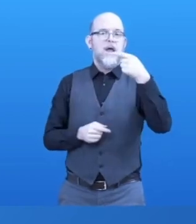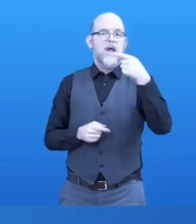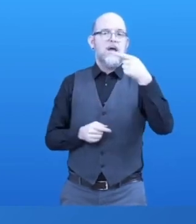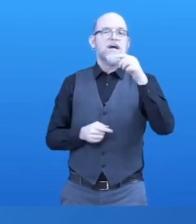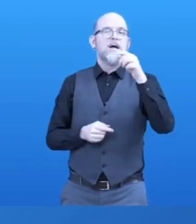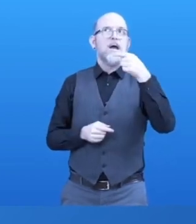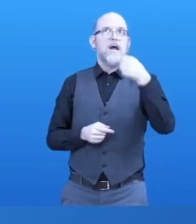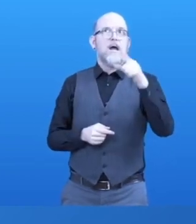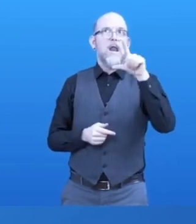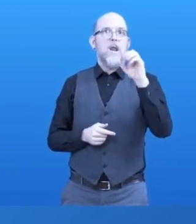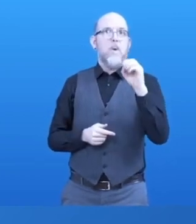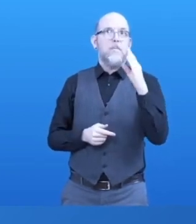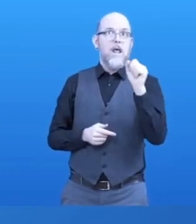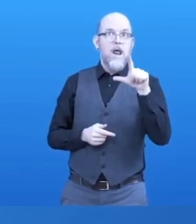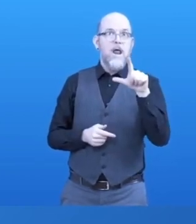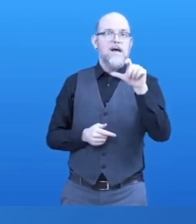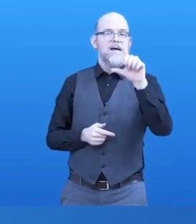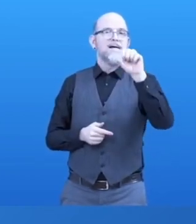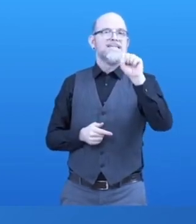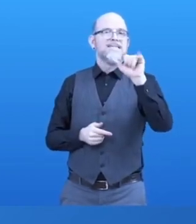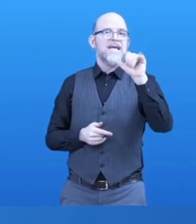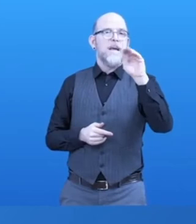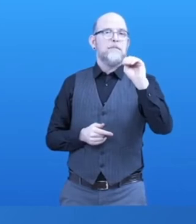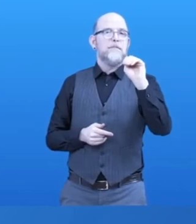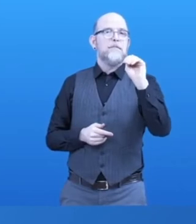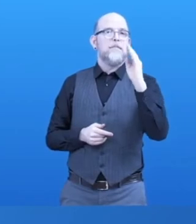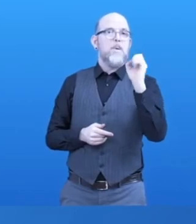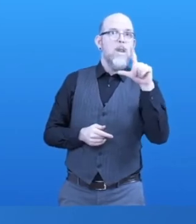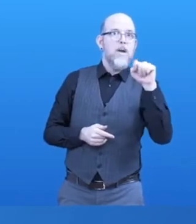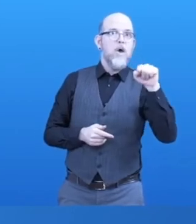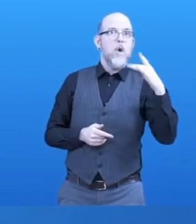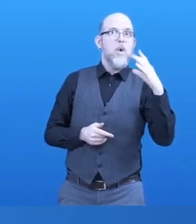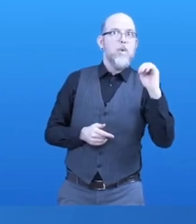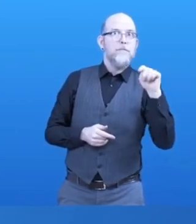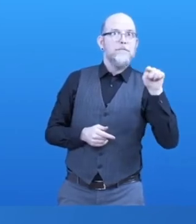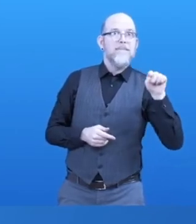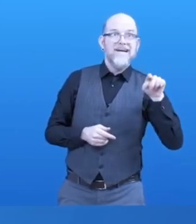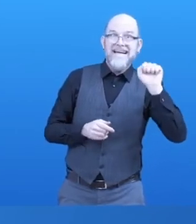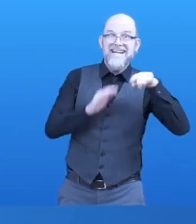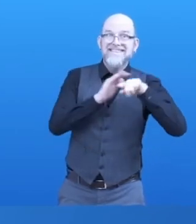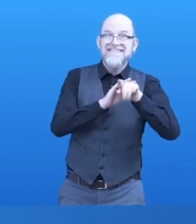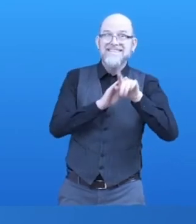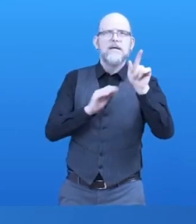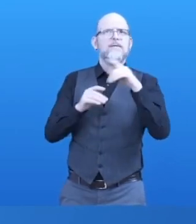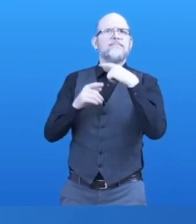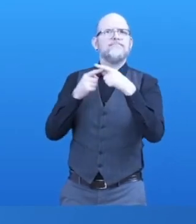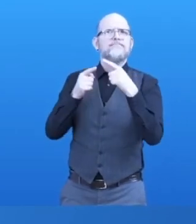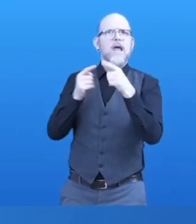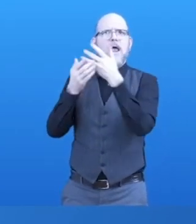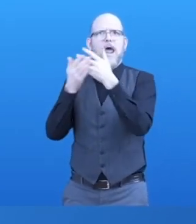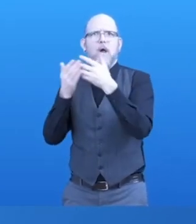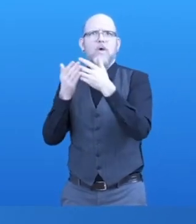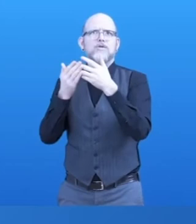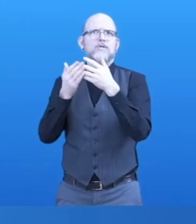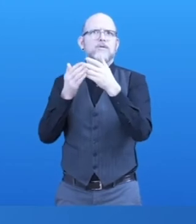Those symbols are in different languages and reflect the culture within which they've been developed. We have tools and